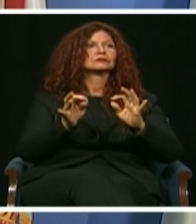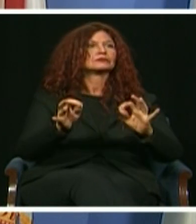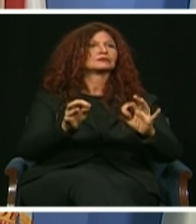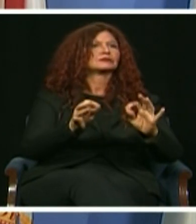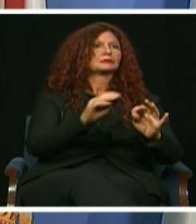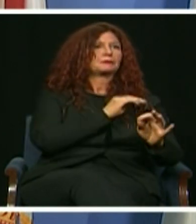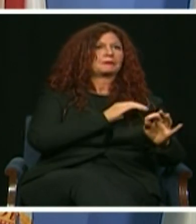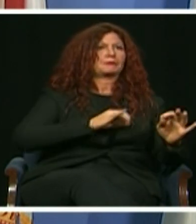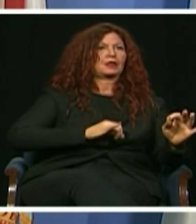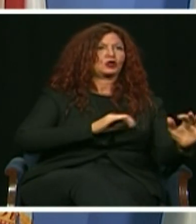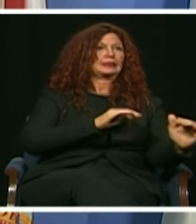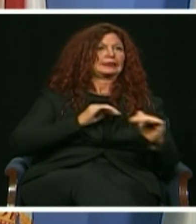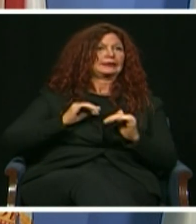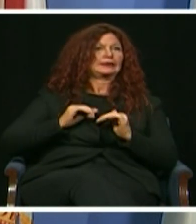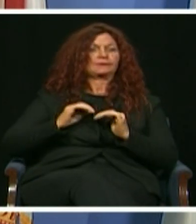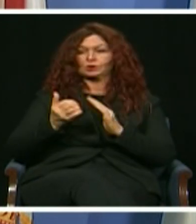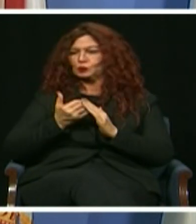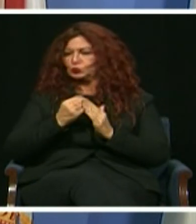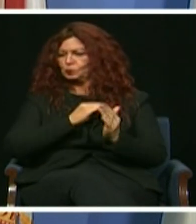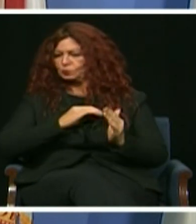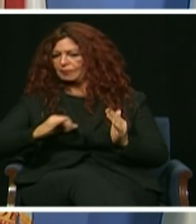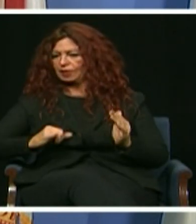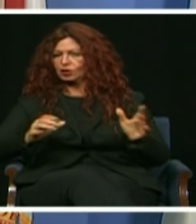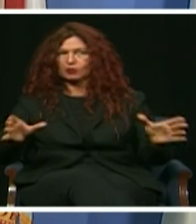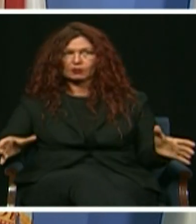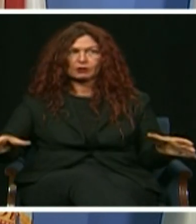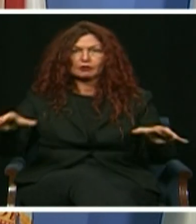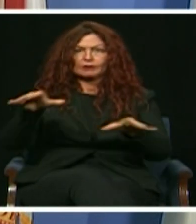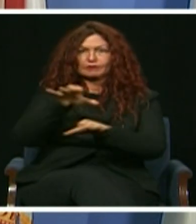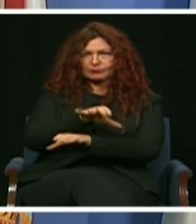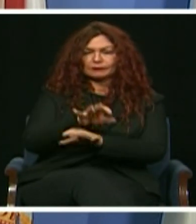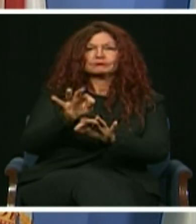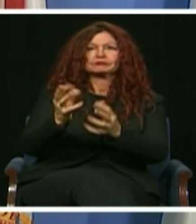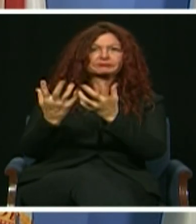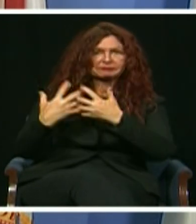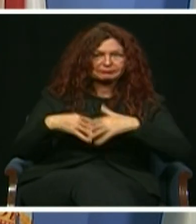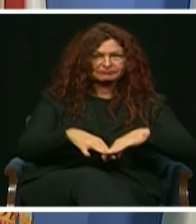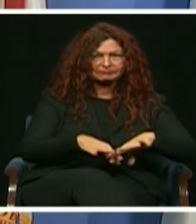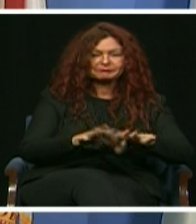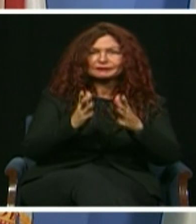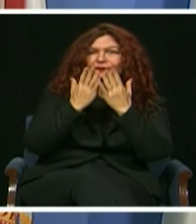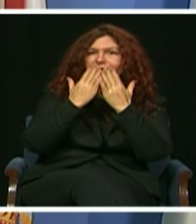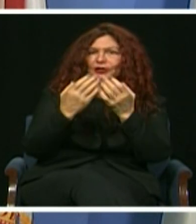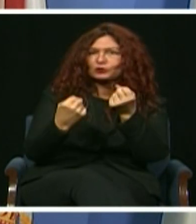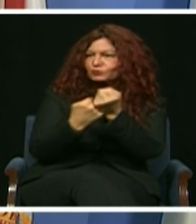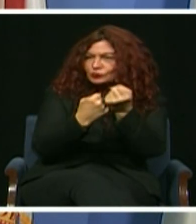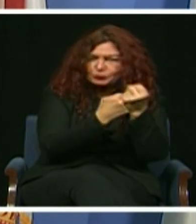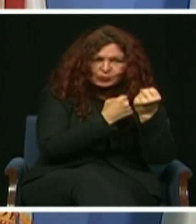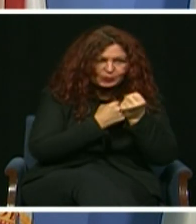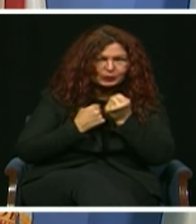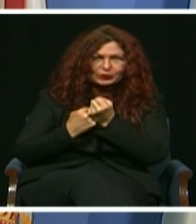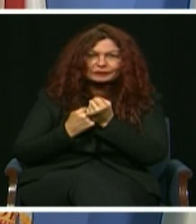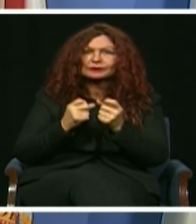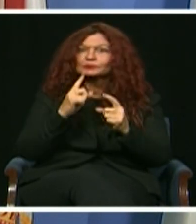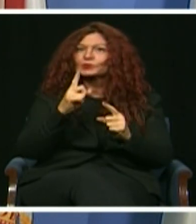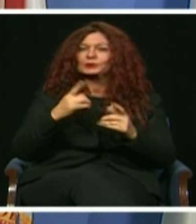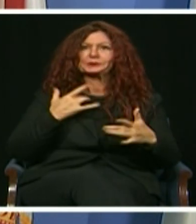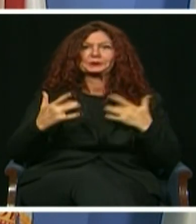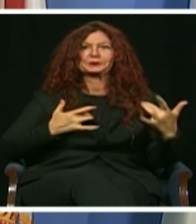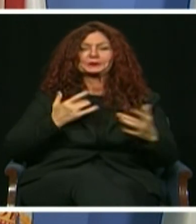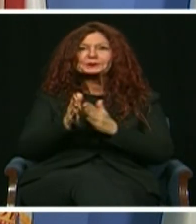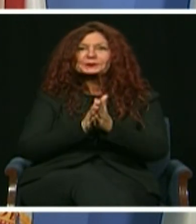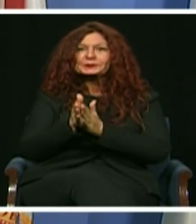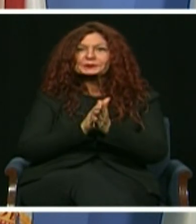save our beloved Bay and adapt to rising seas. I'm so eager to work with all our commissioners on their new plans